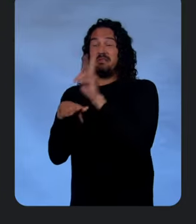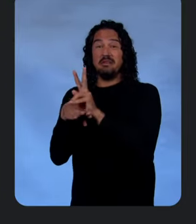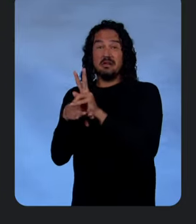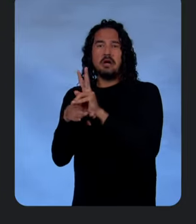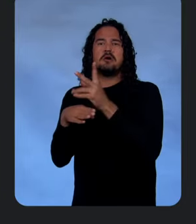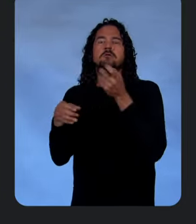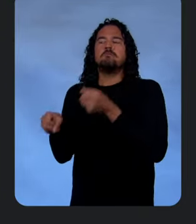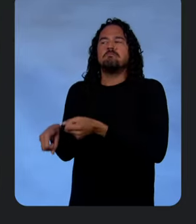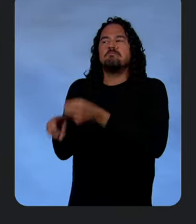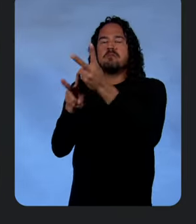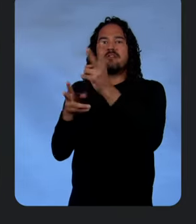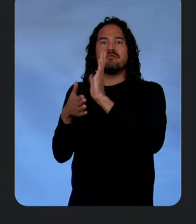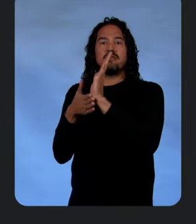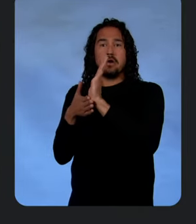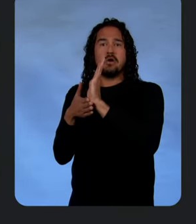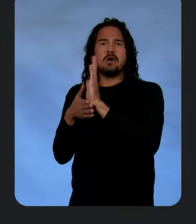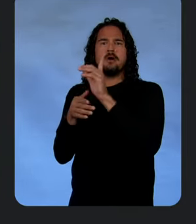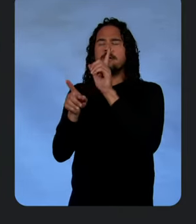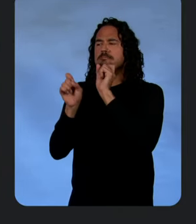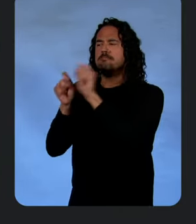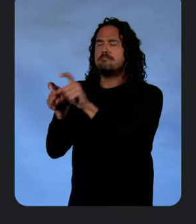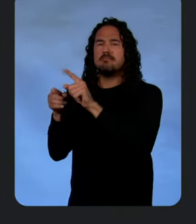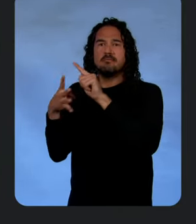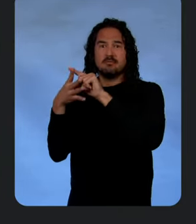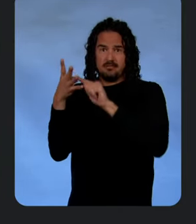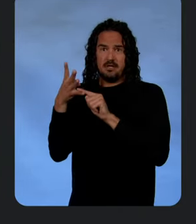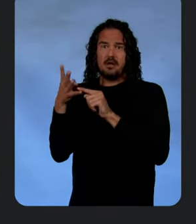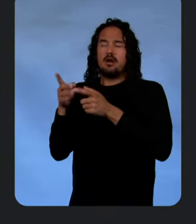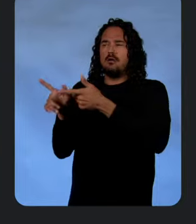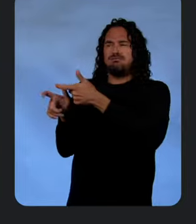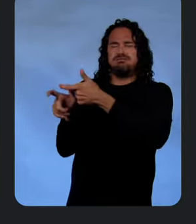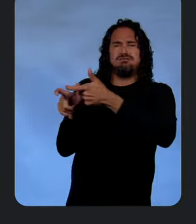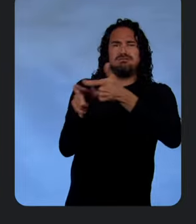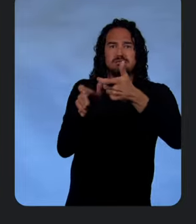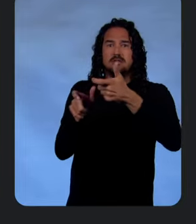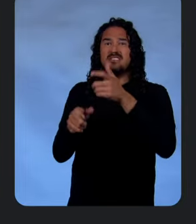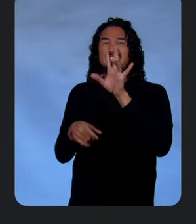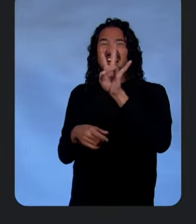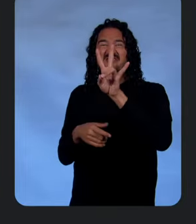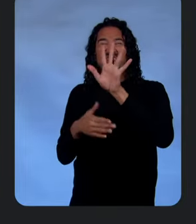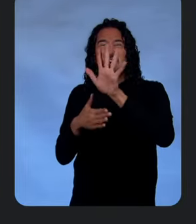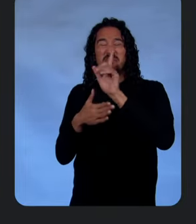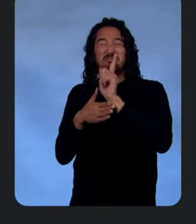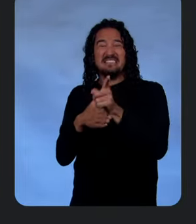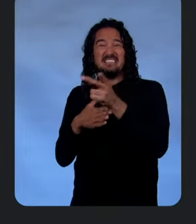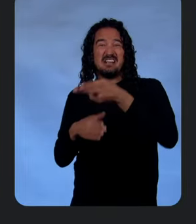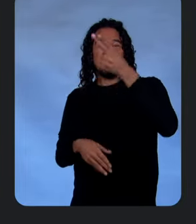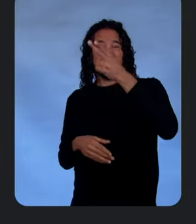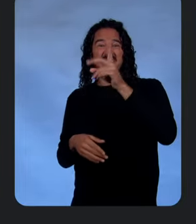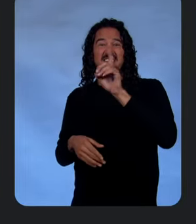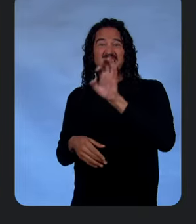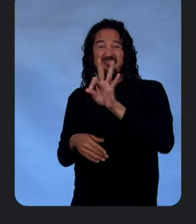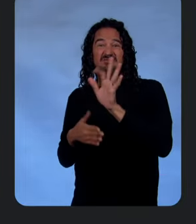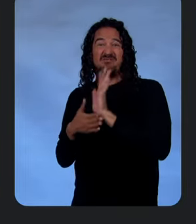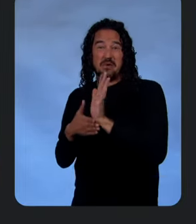few questions and sped it up a bit. It's 75 minutes of high-definition video. Yeah, let's see what we got.